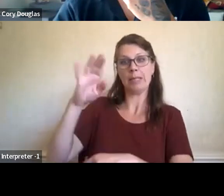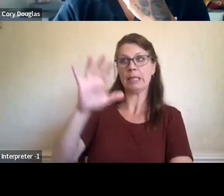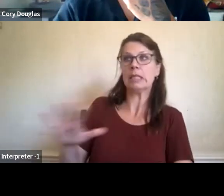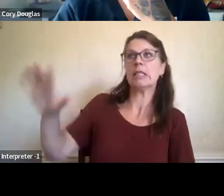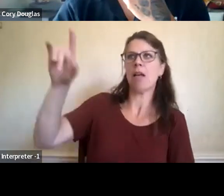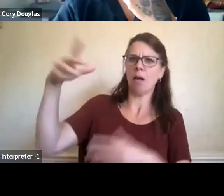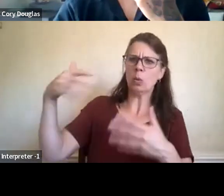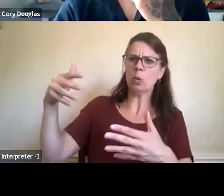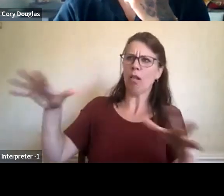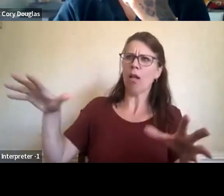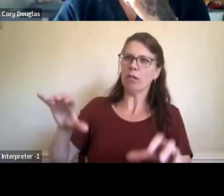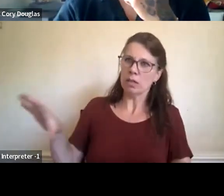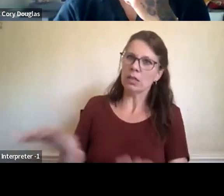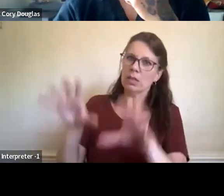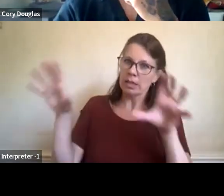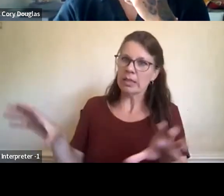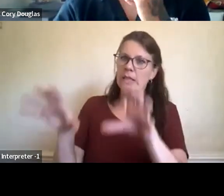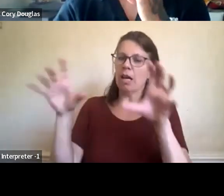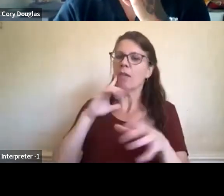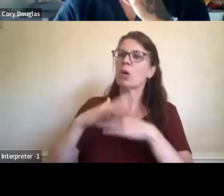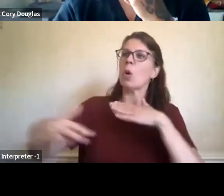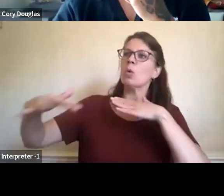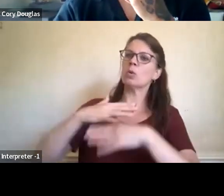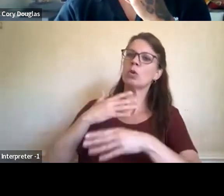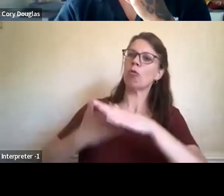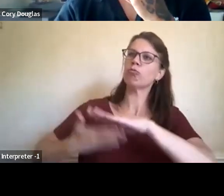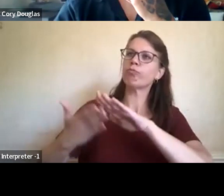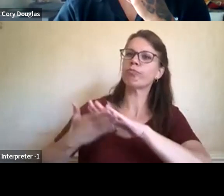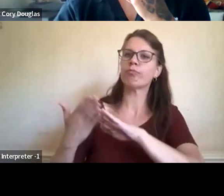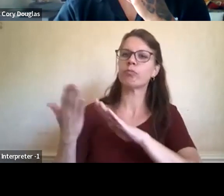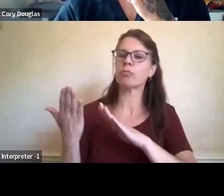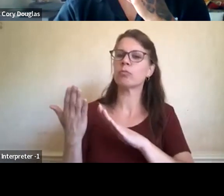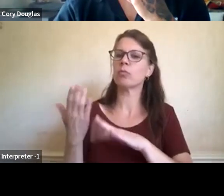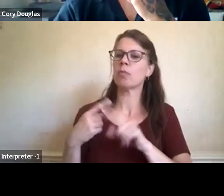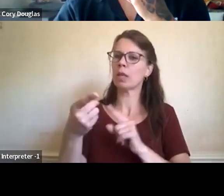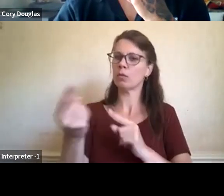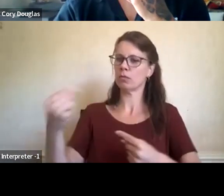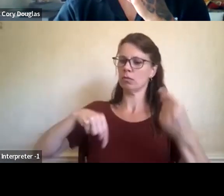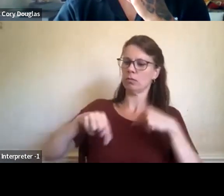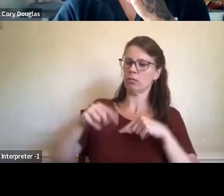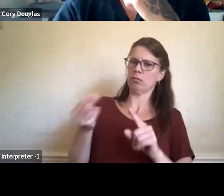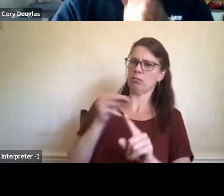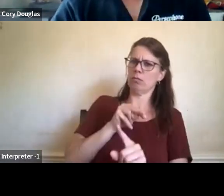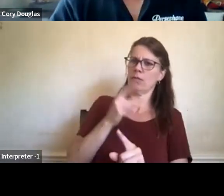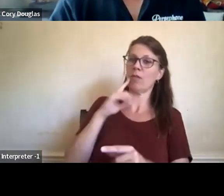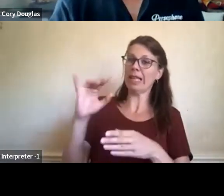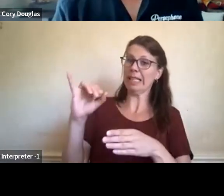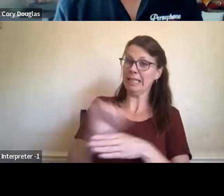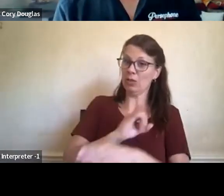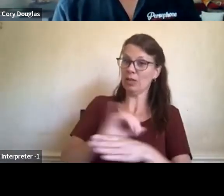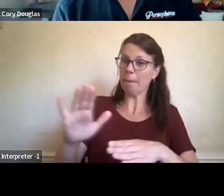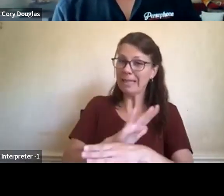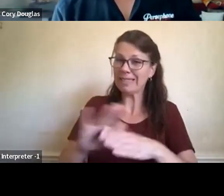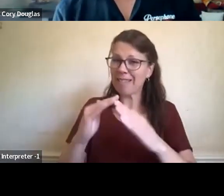stewardship. What kind of changes do you think need to happen at the industry level, the collaboration